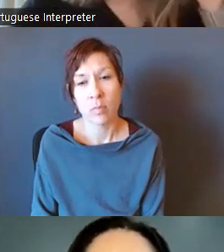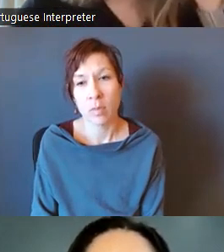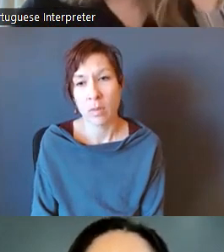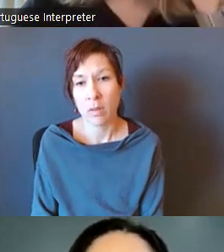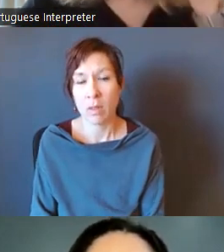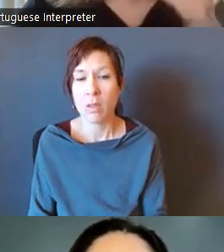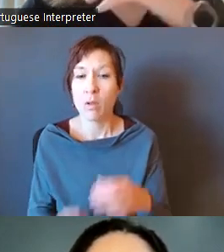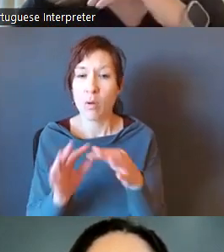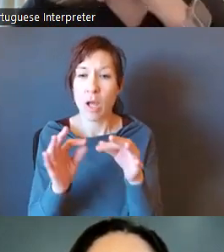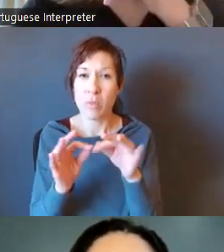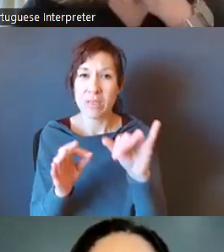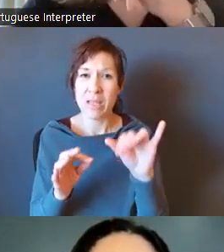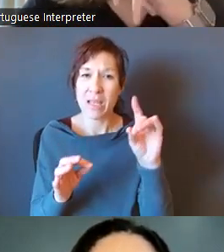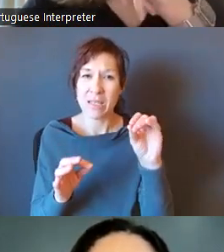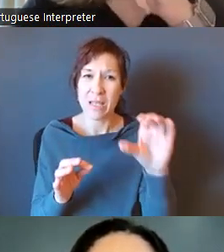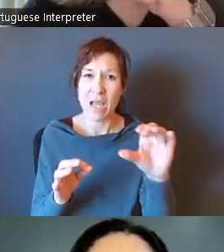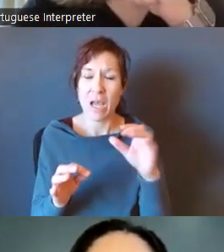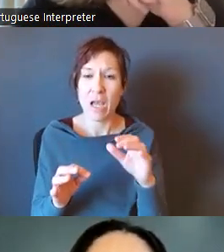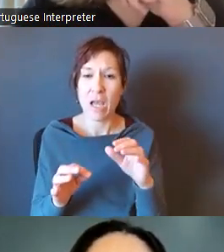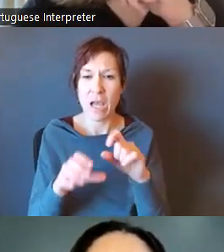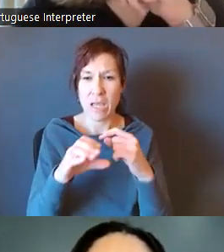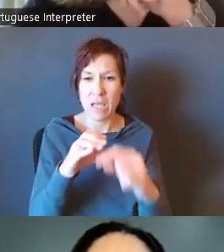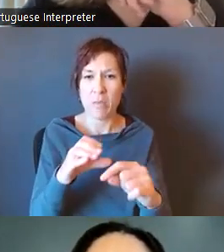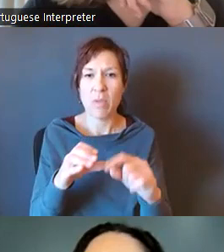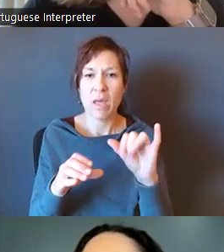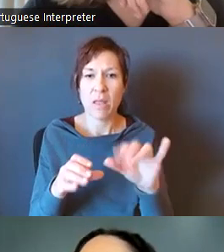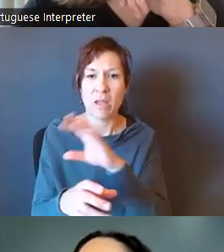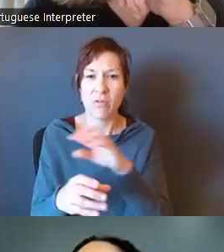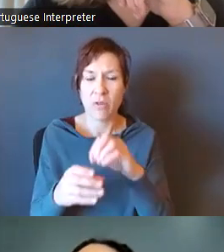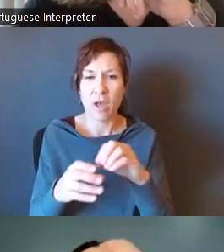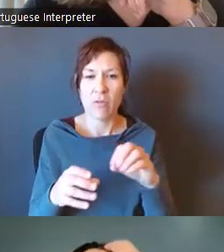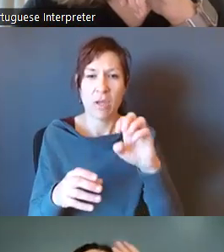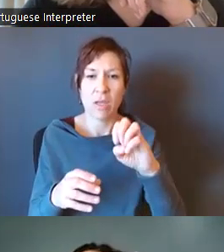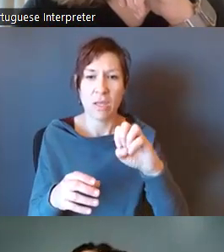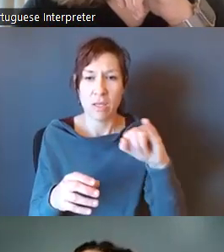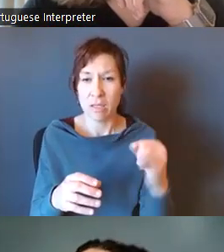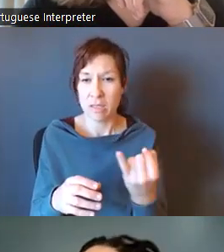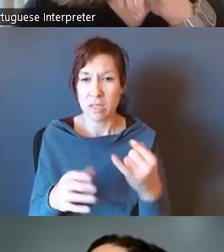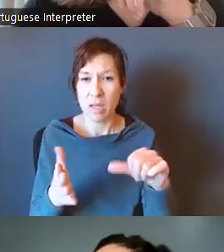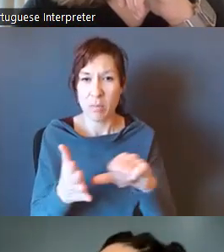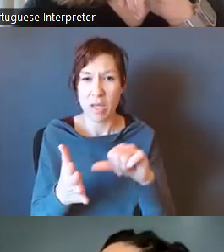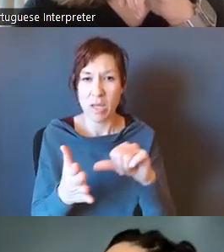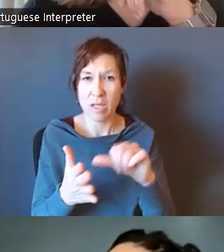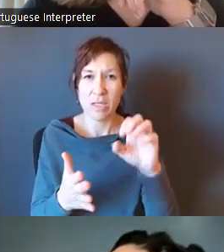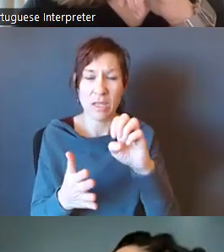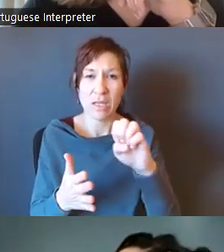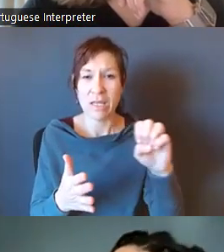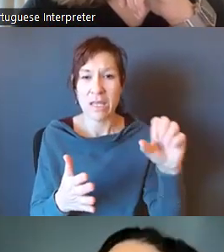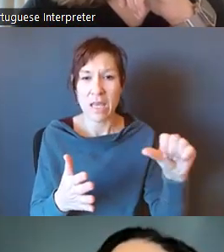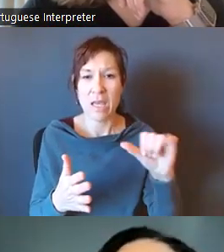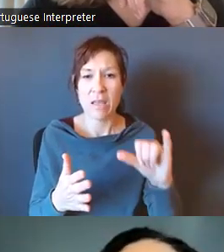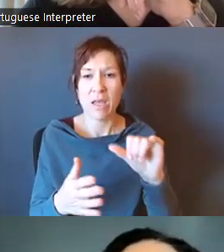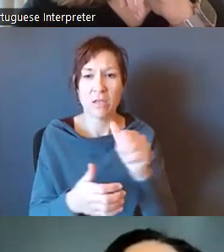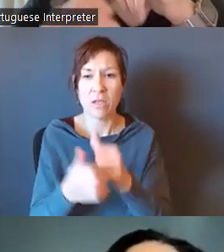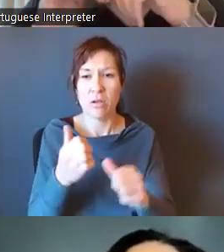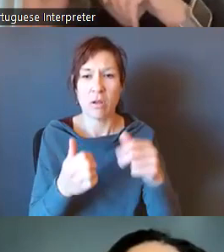email are available on the environmental justice page for EEA under the public participation link.